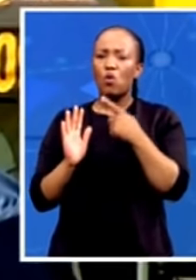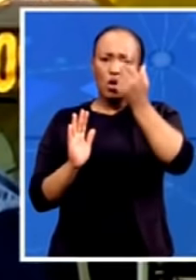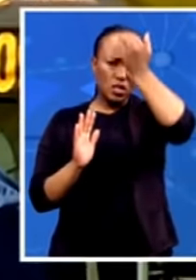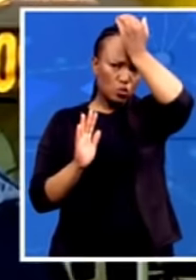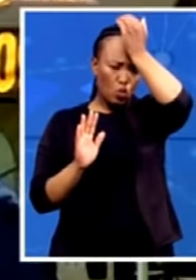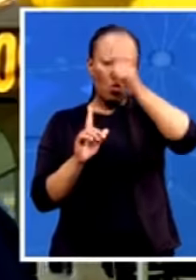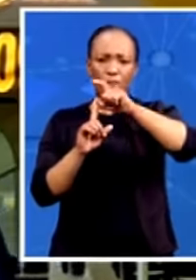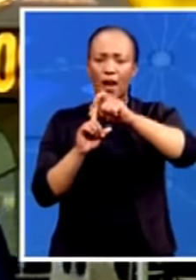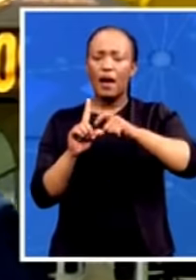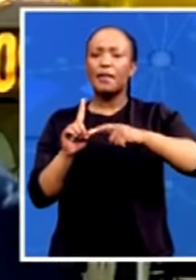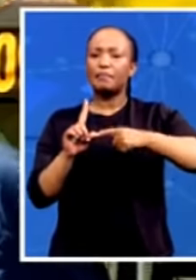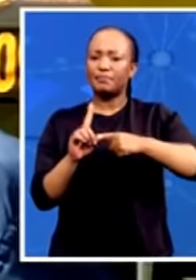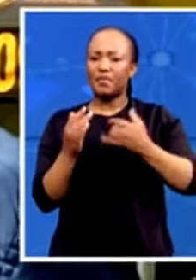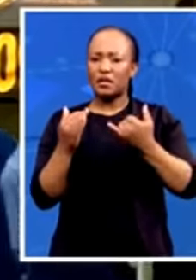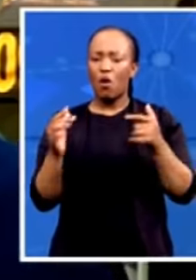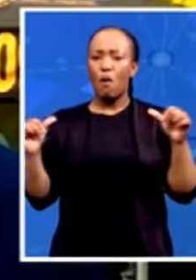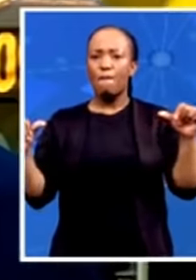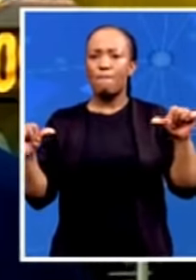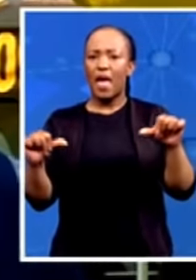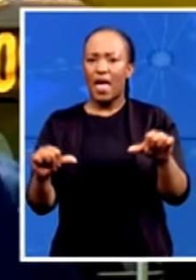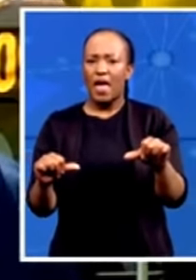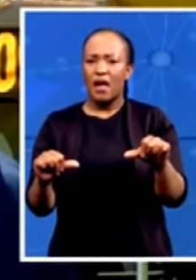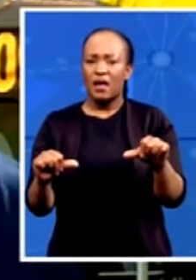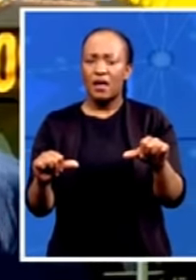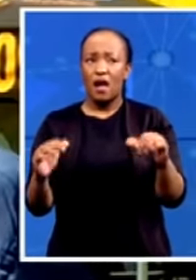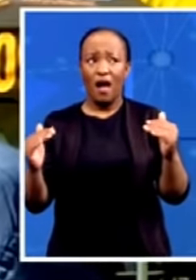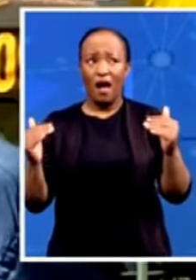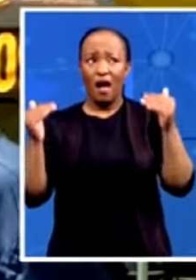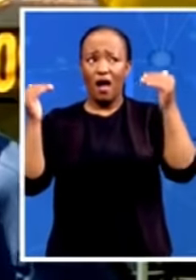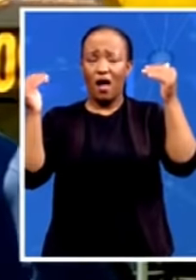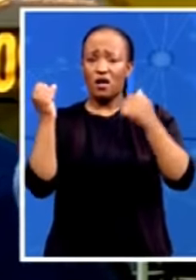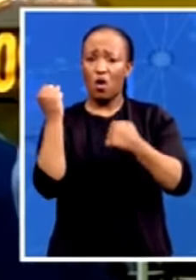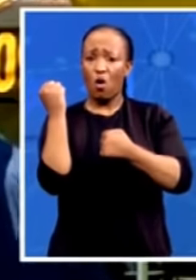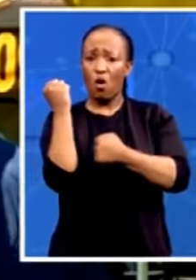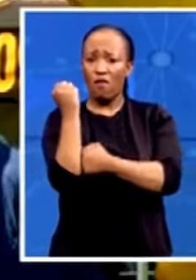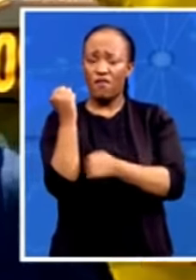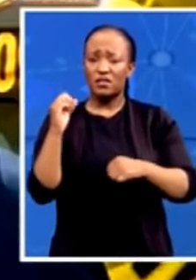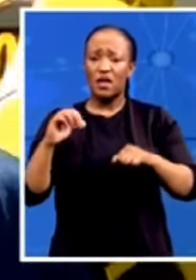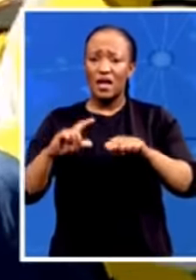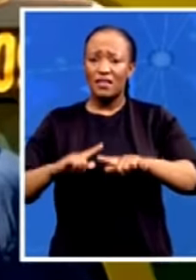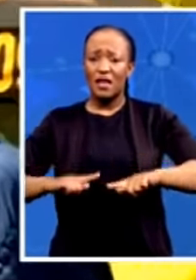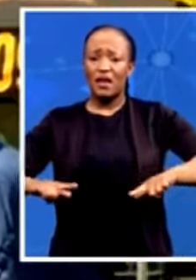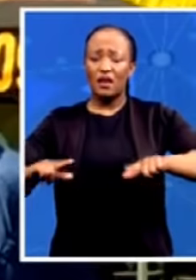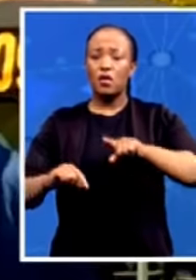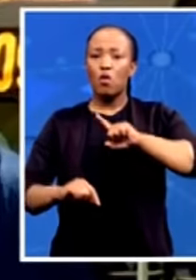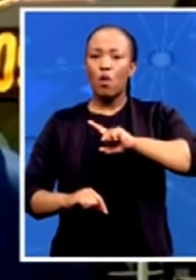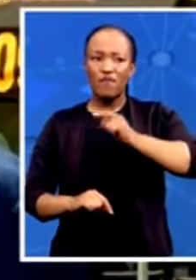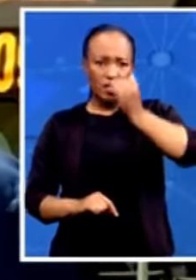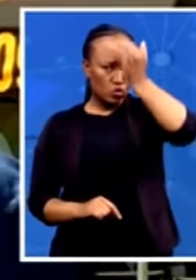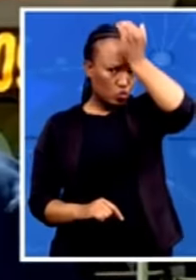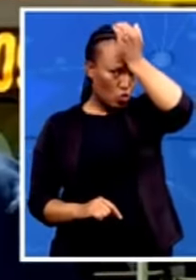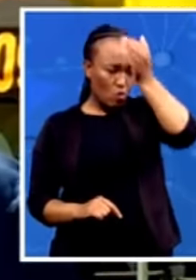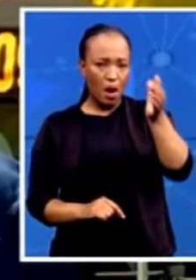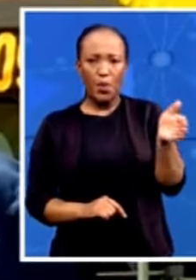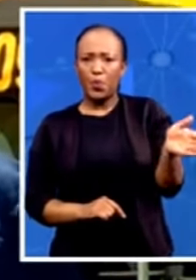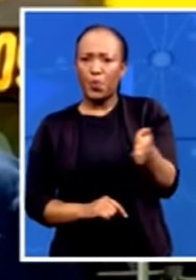throne, the highest office in the land. Because people are saying, in the absence of President Jacob Zuma, there is terror. When President